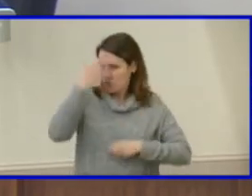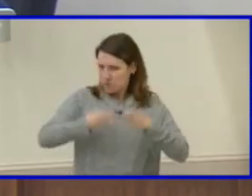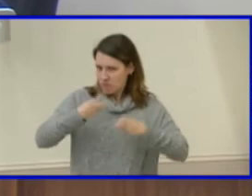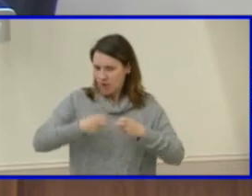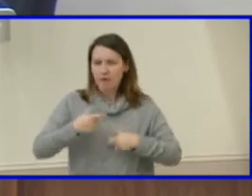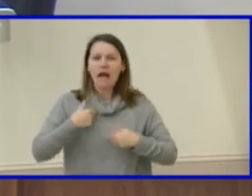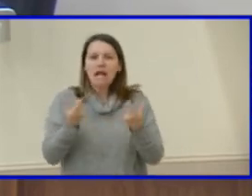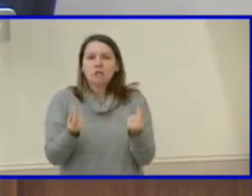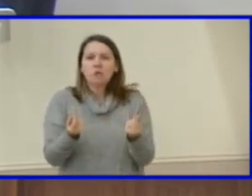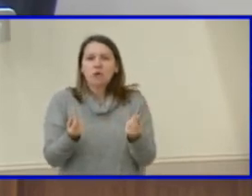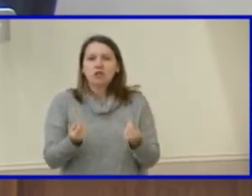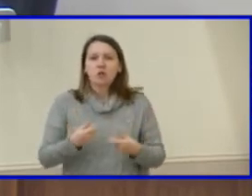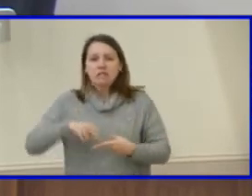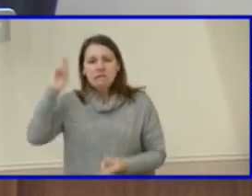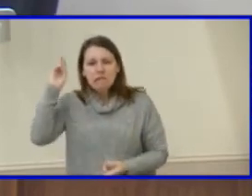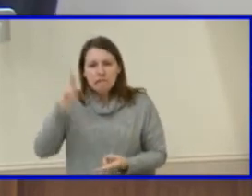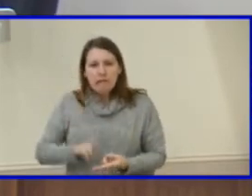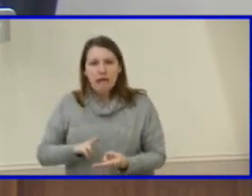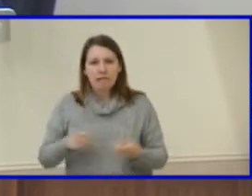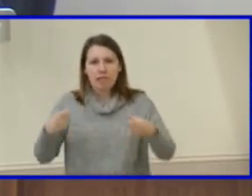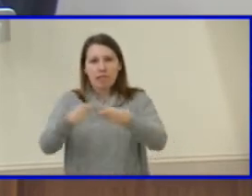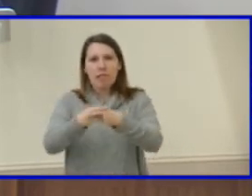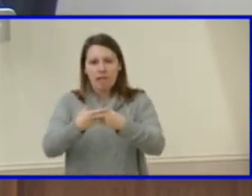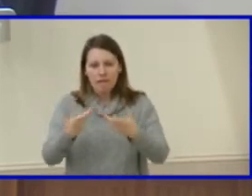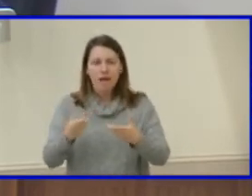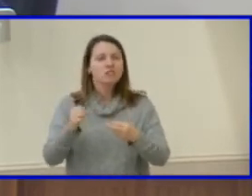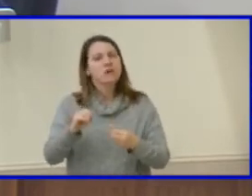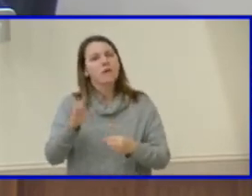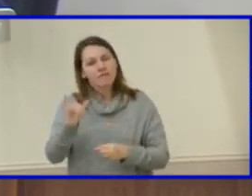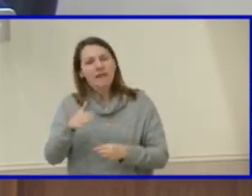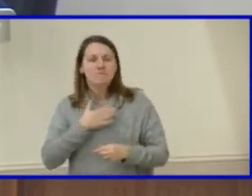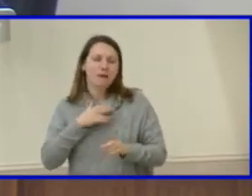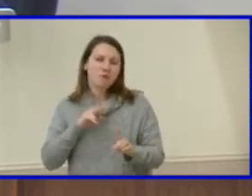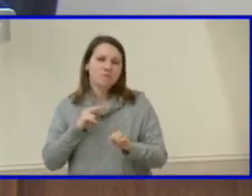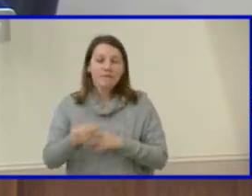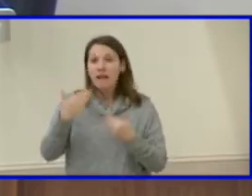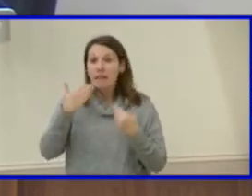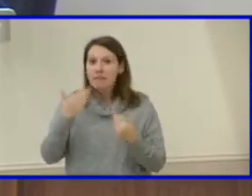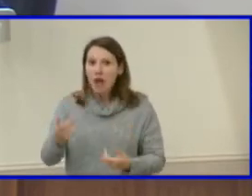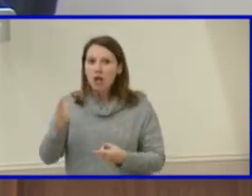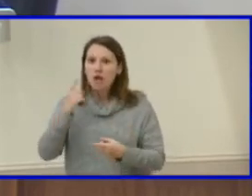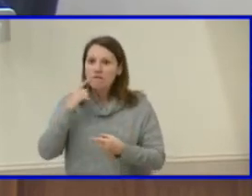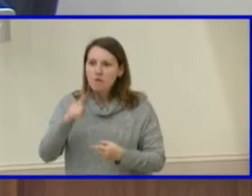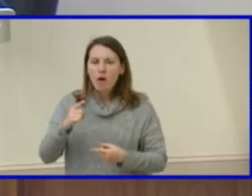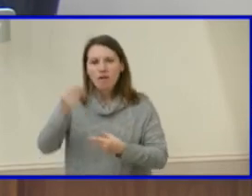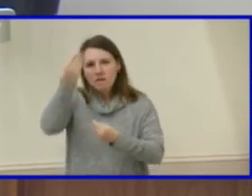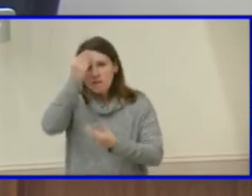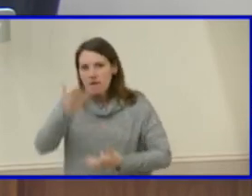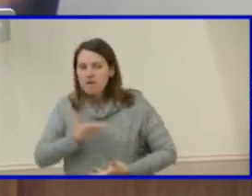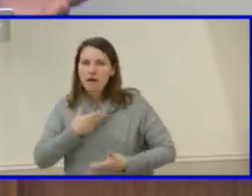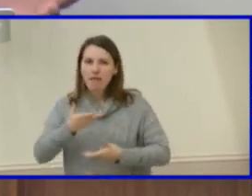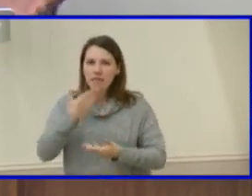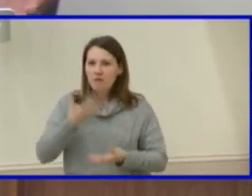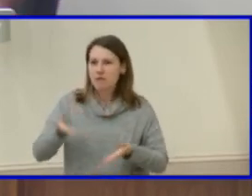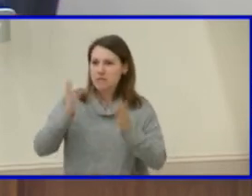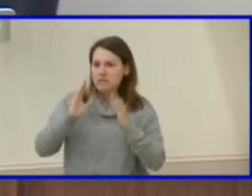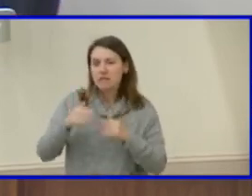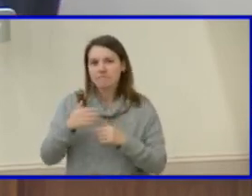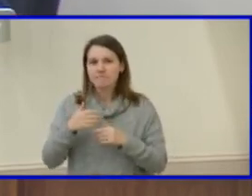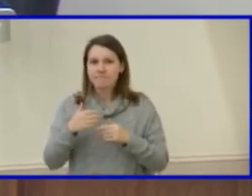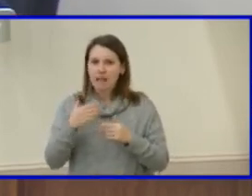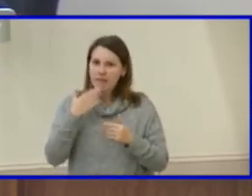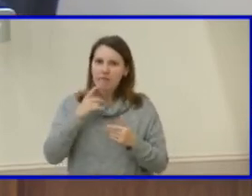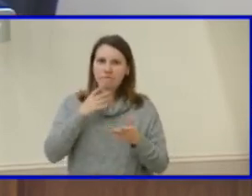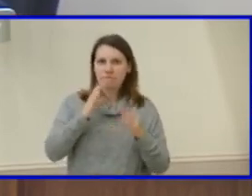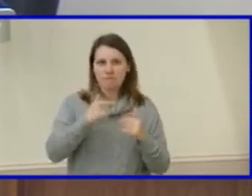paradigm and shift it. So again, I'm coming from a perspective. Thank you all for the, for the lift and just know that in myself, I'm sure my peers as well, you